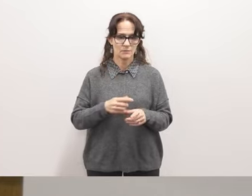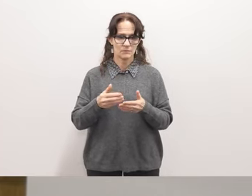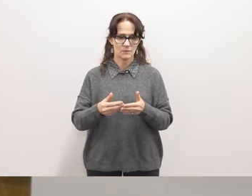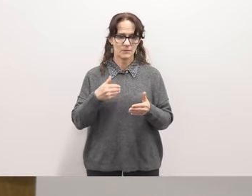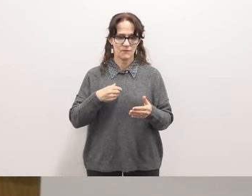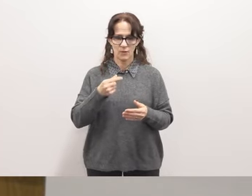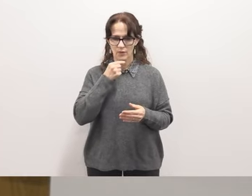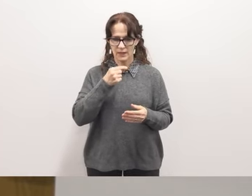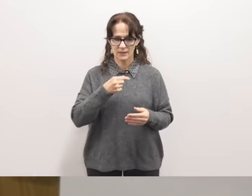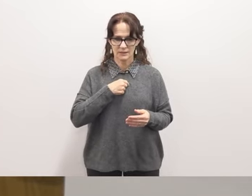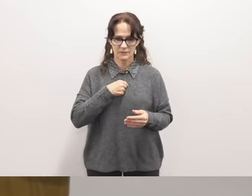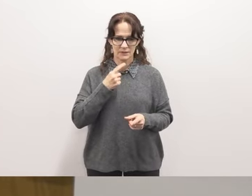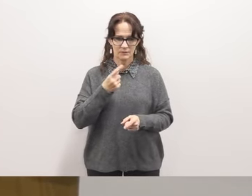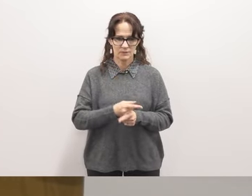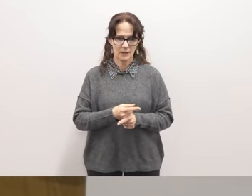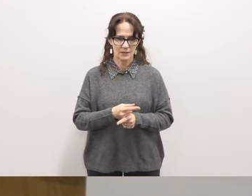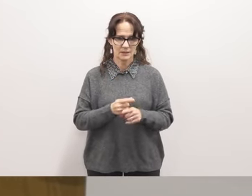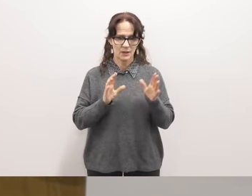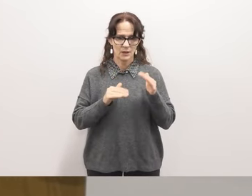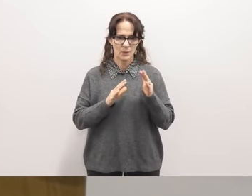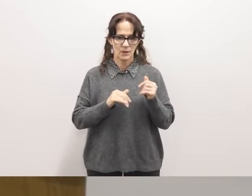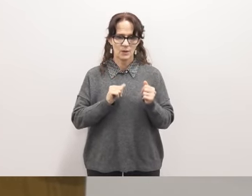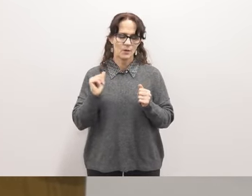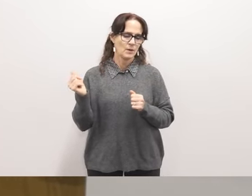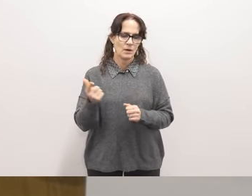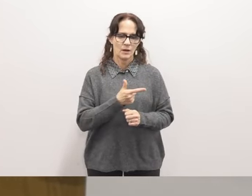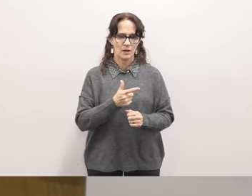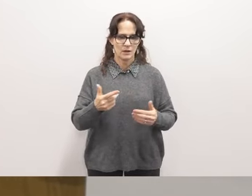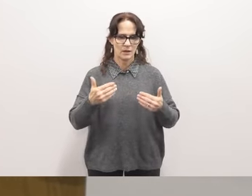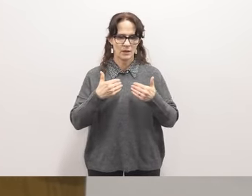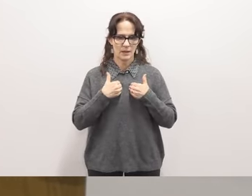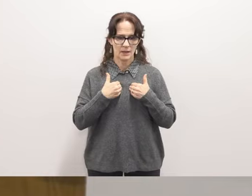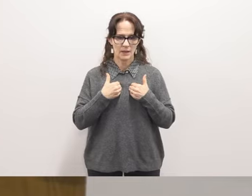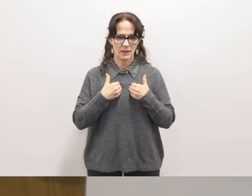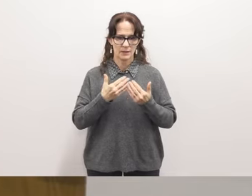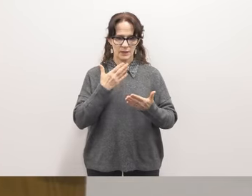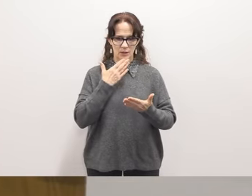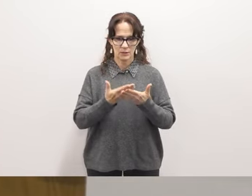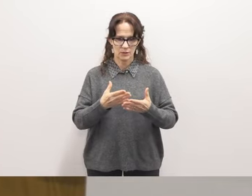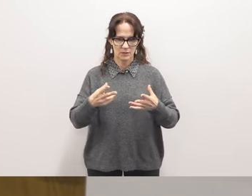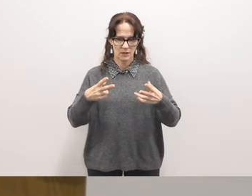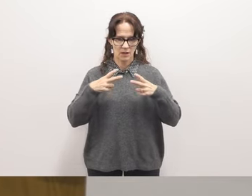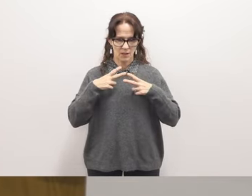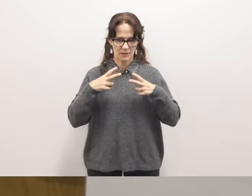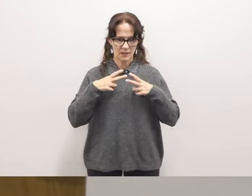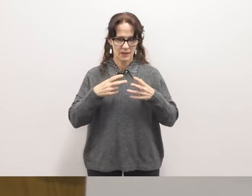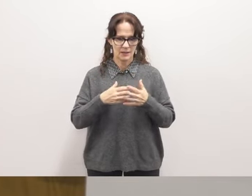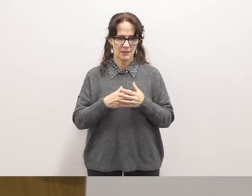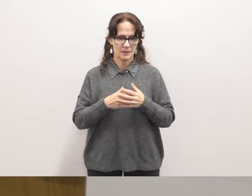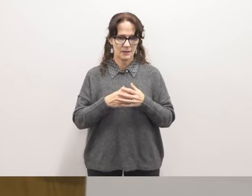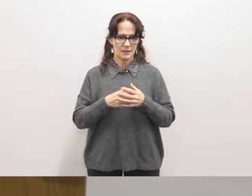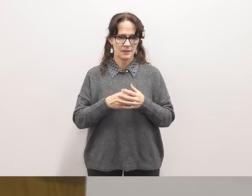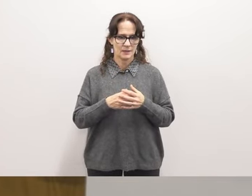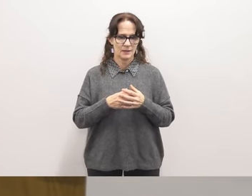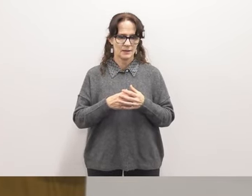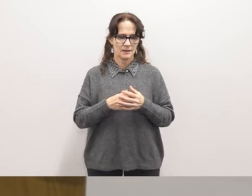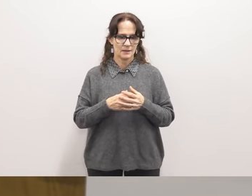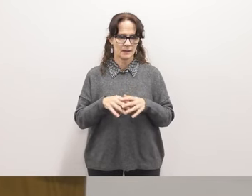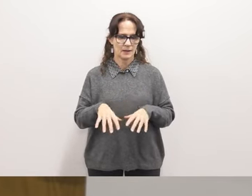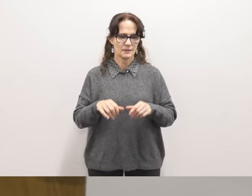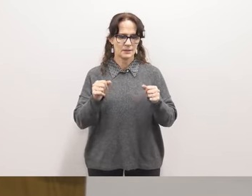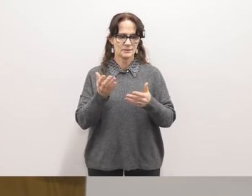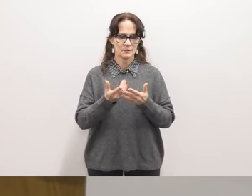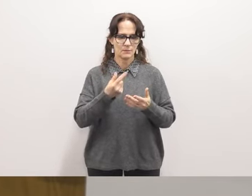thanksgiving right and so i hope that everyone had a good holiday as i got to spend some quality time